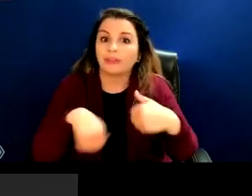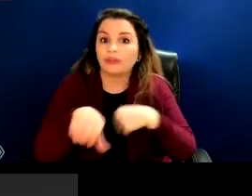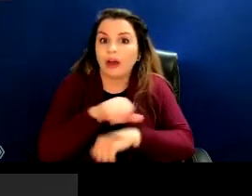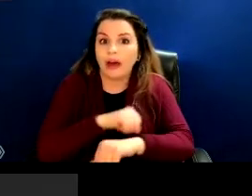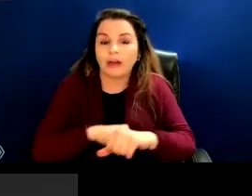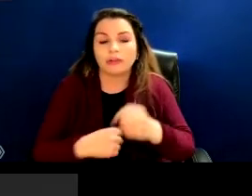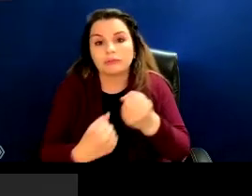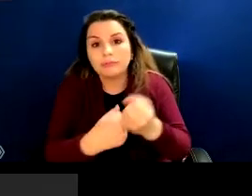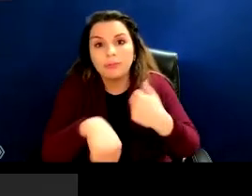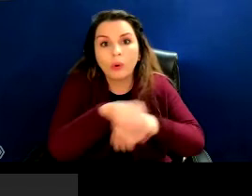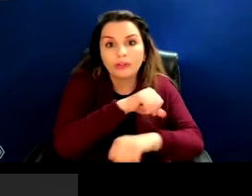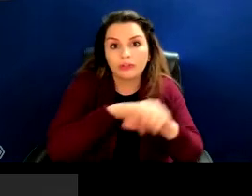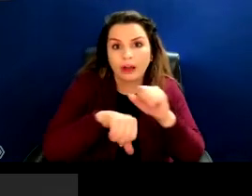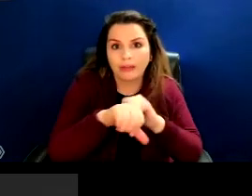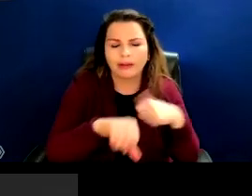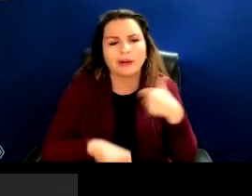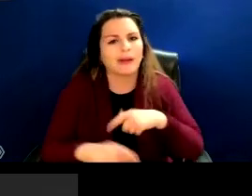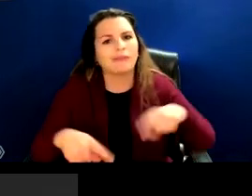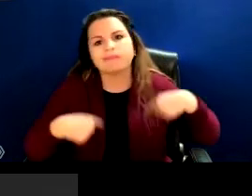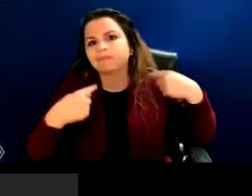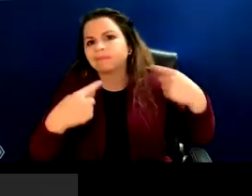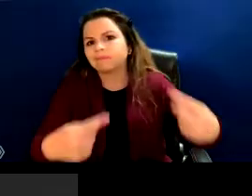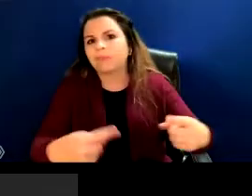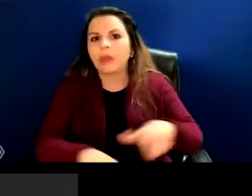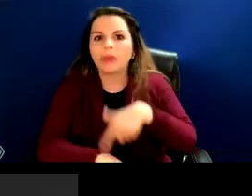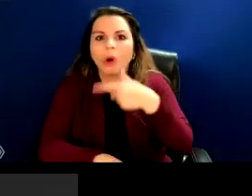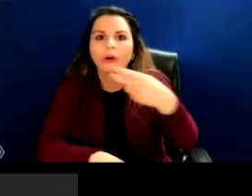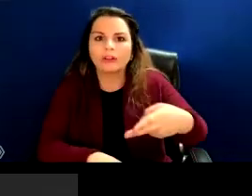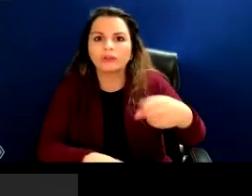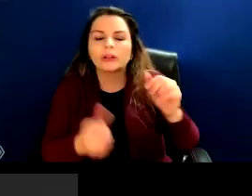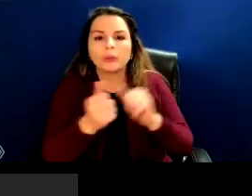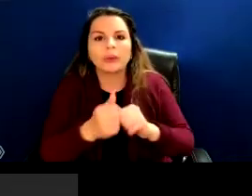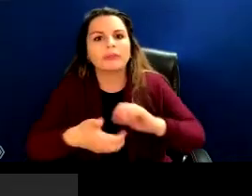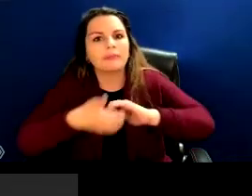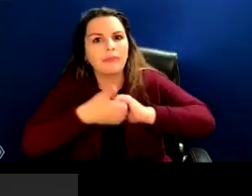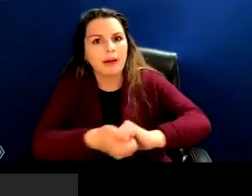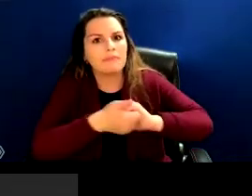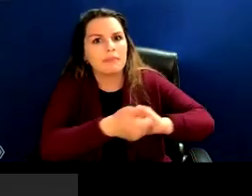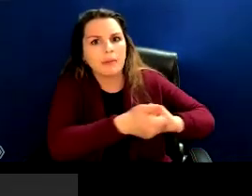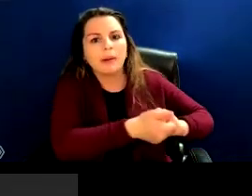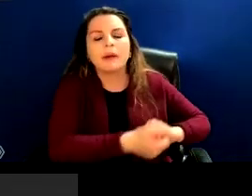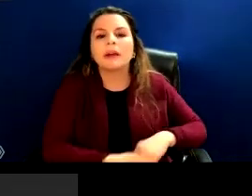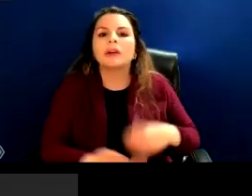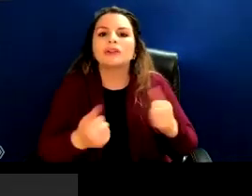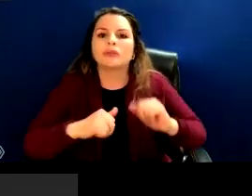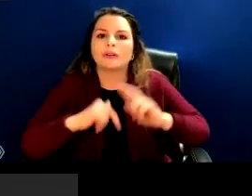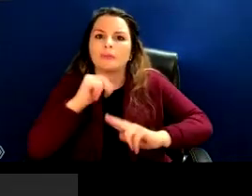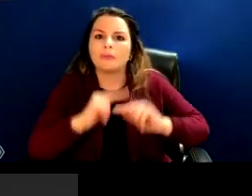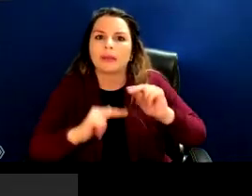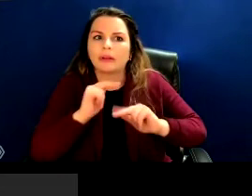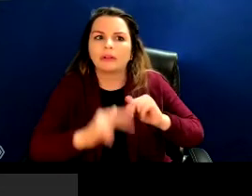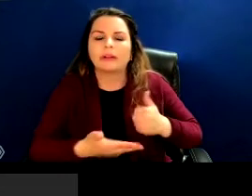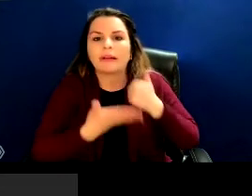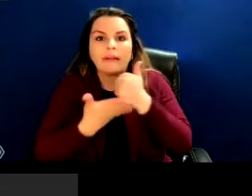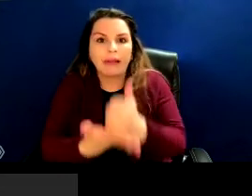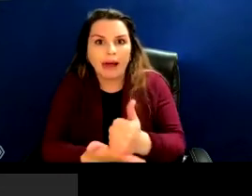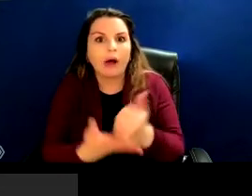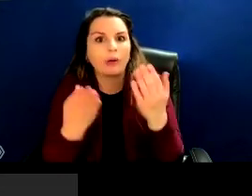other. We have such a long history of strategic partnerships and building on behalf of the public,